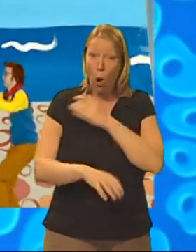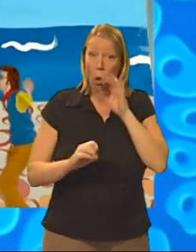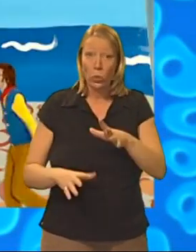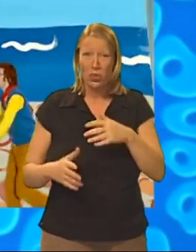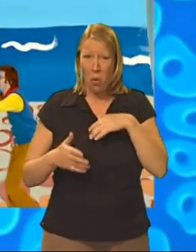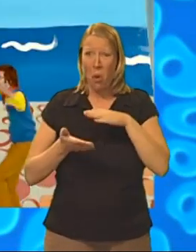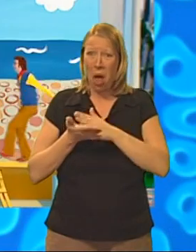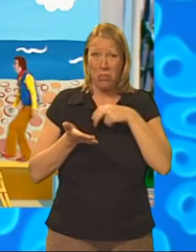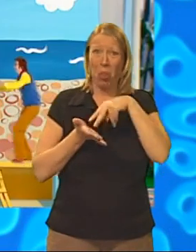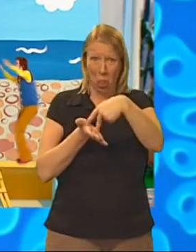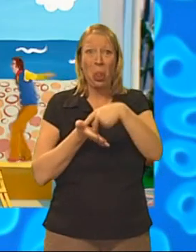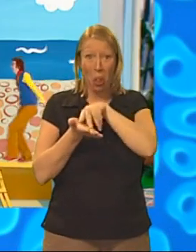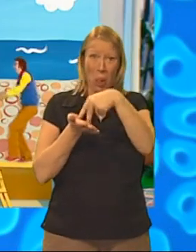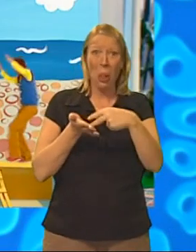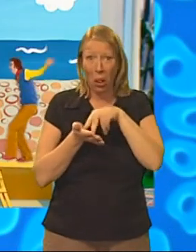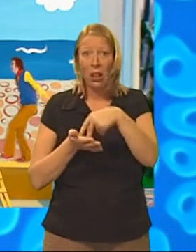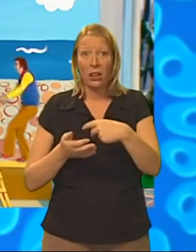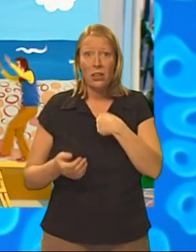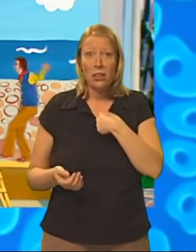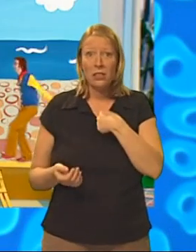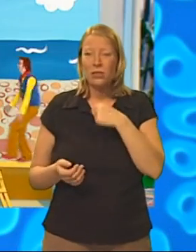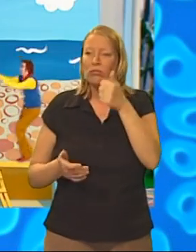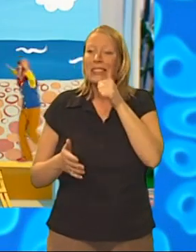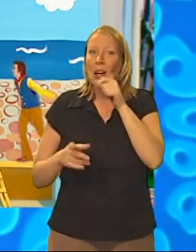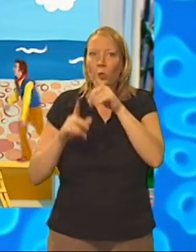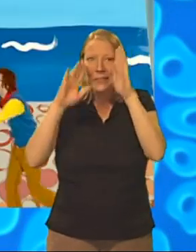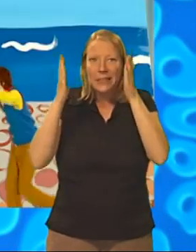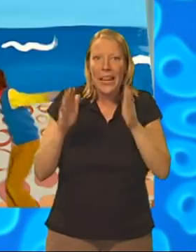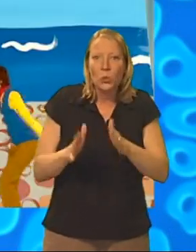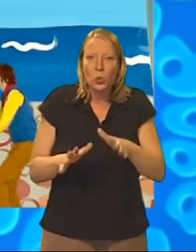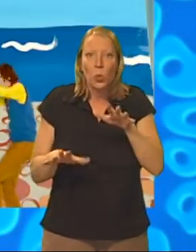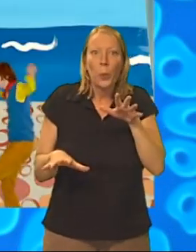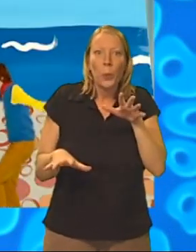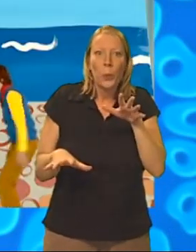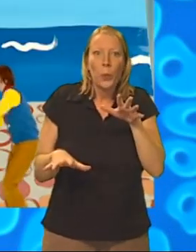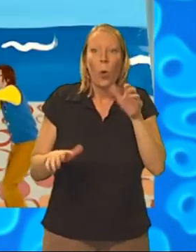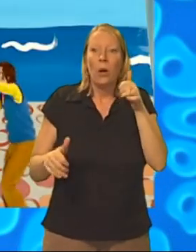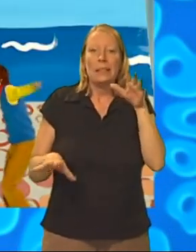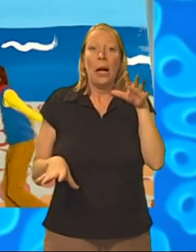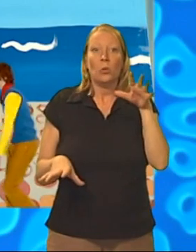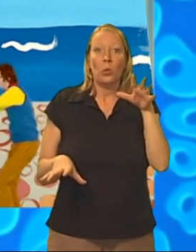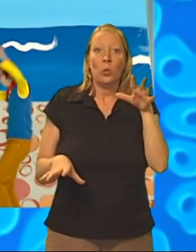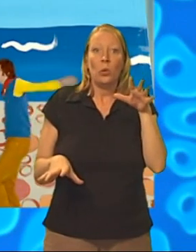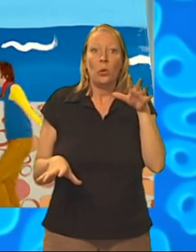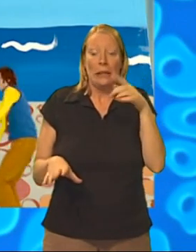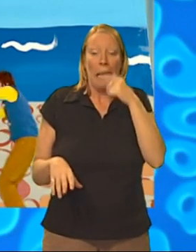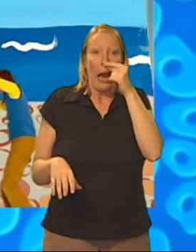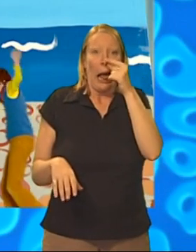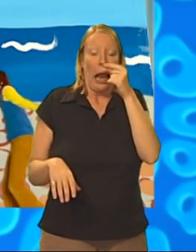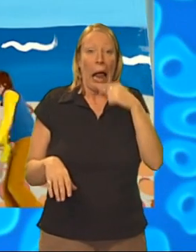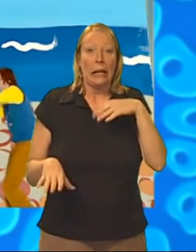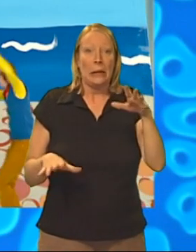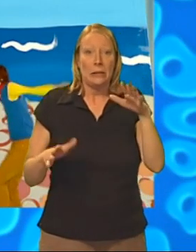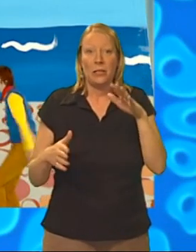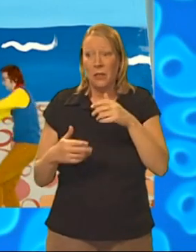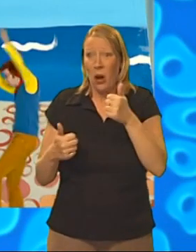legs are really wobbly. Just pretend you're a statue. Okay, statue. Statue. I can do this. Come